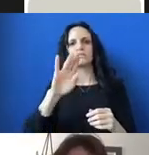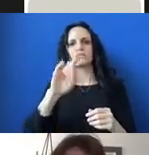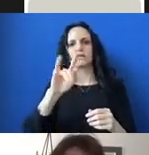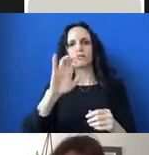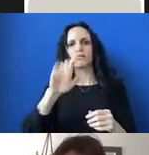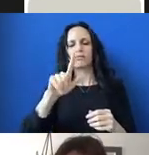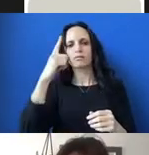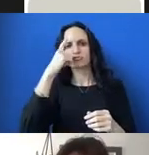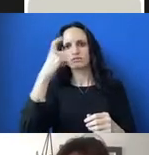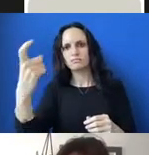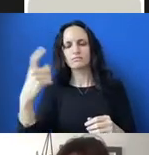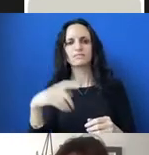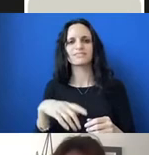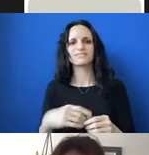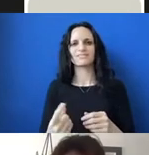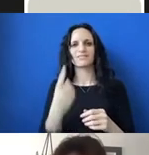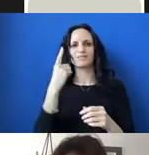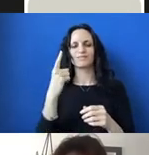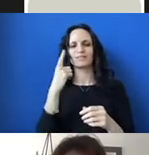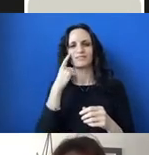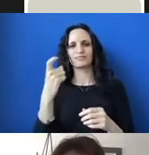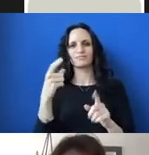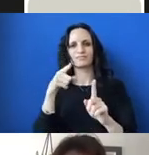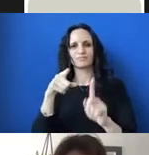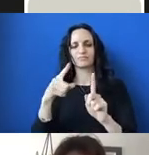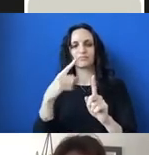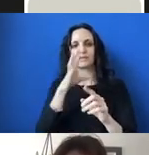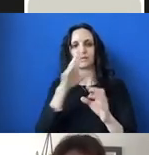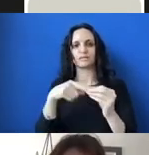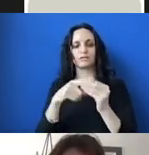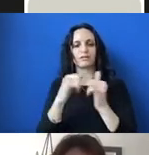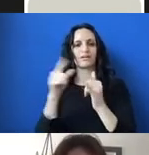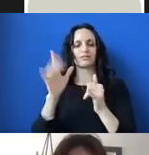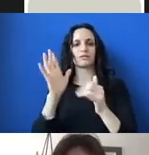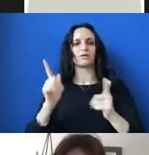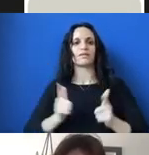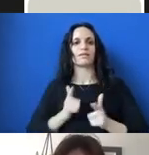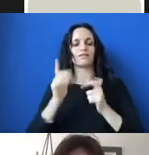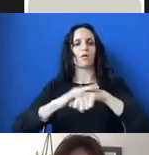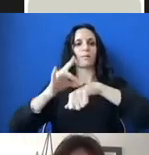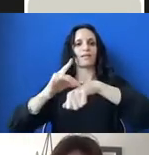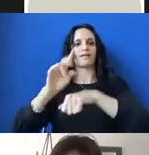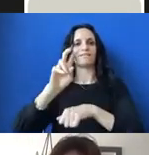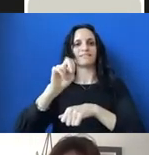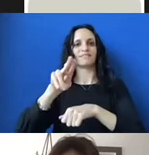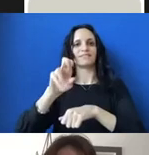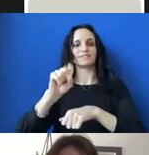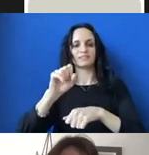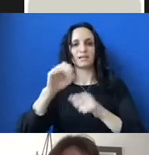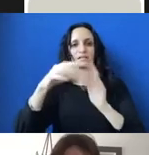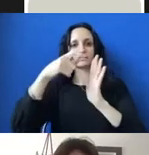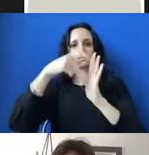dream that this guy had that he was a native of the planet Venus. And it's just this really long, thinly veiled critique on monarchy rule.